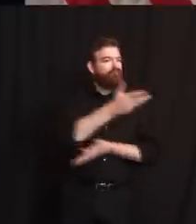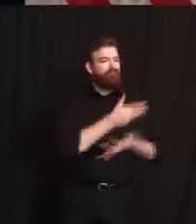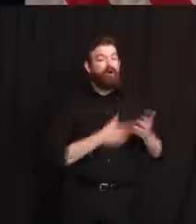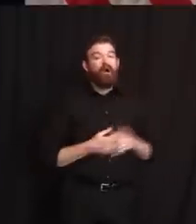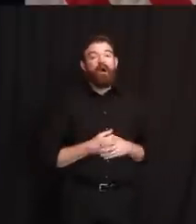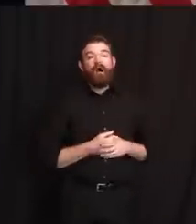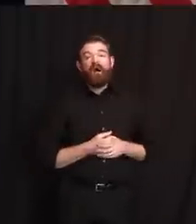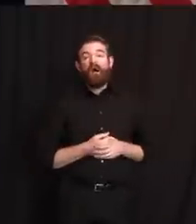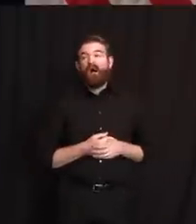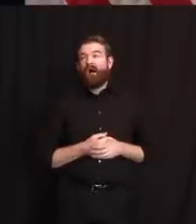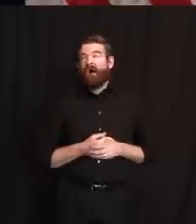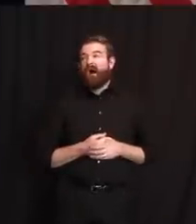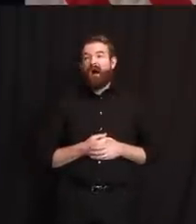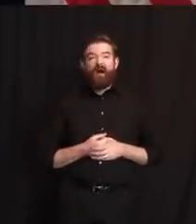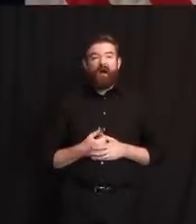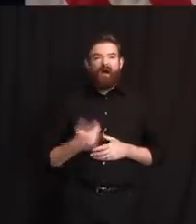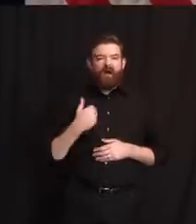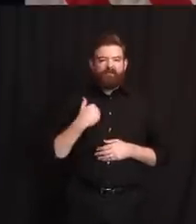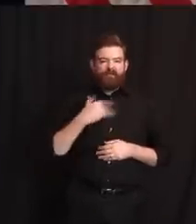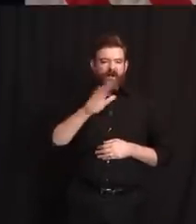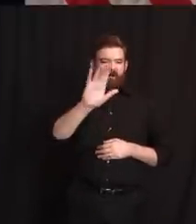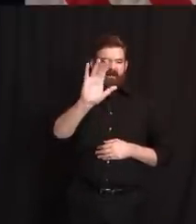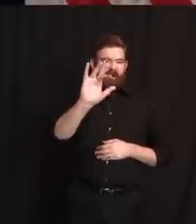Gurbir or Pat, in Asbury Park last night.